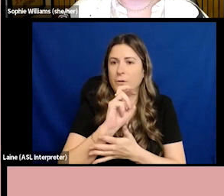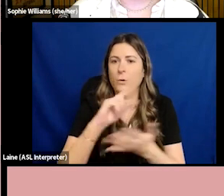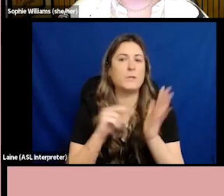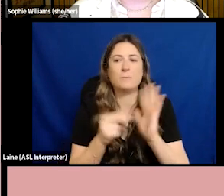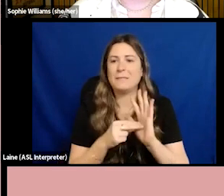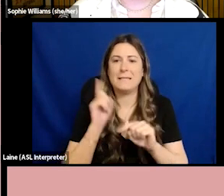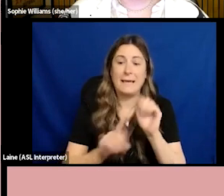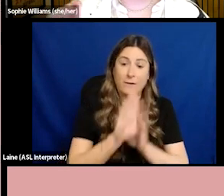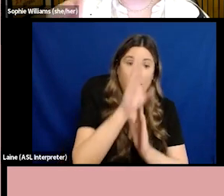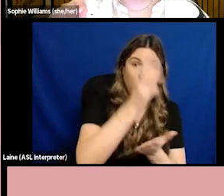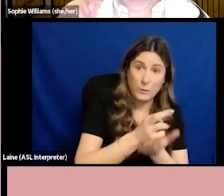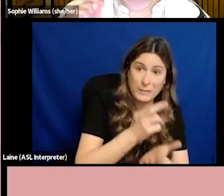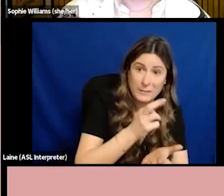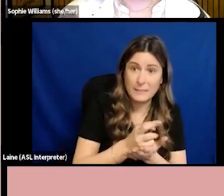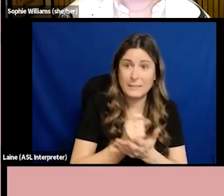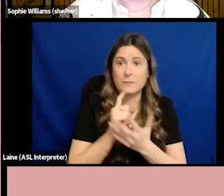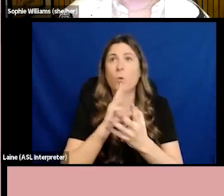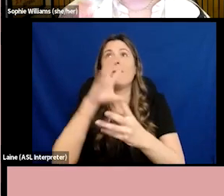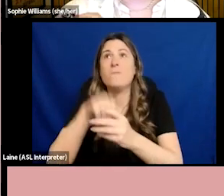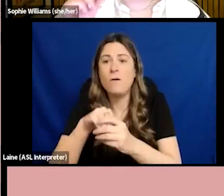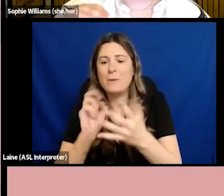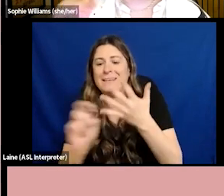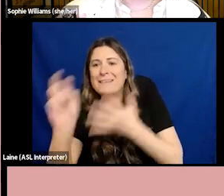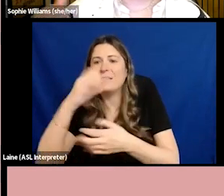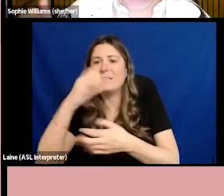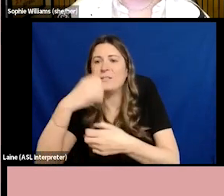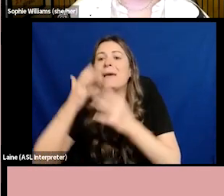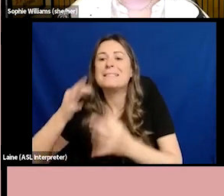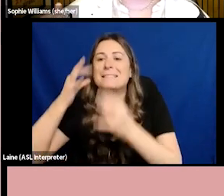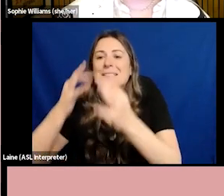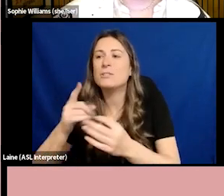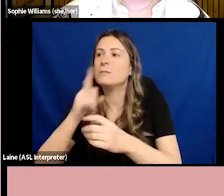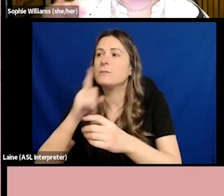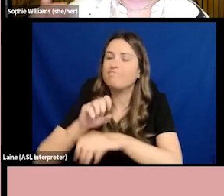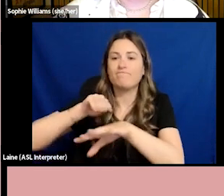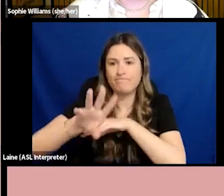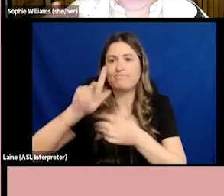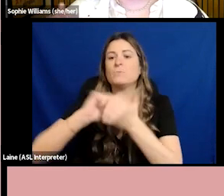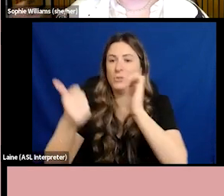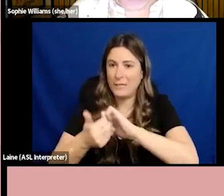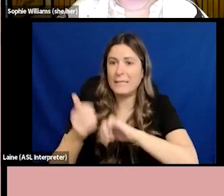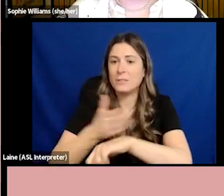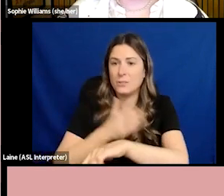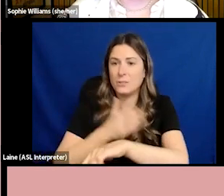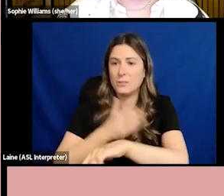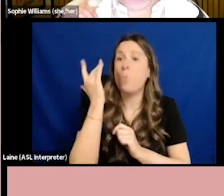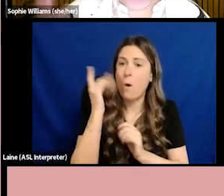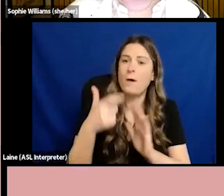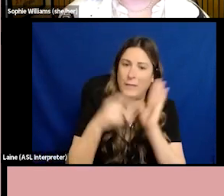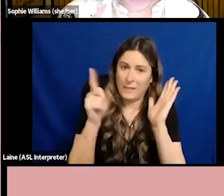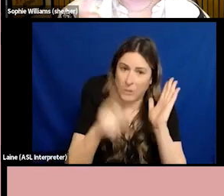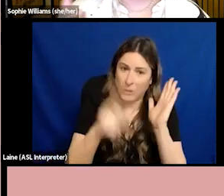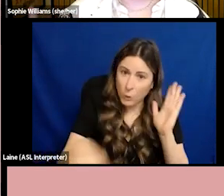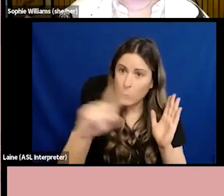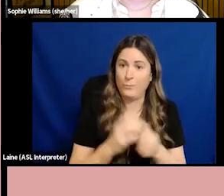-term change. And so that's when we need you. That's when we need our allies, our friends, our champions and our supporters. We